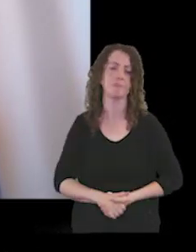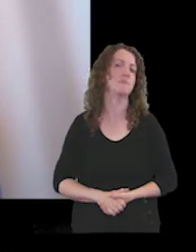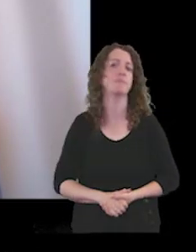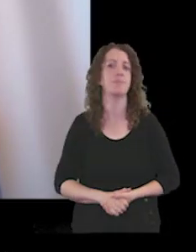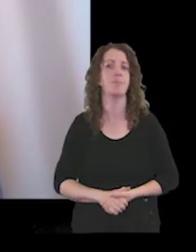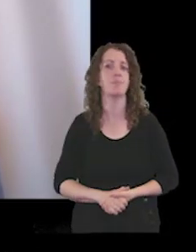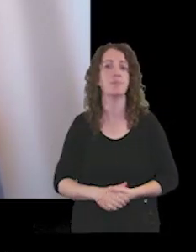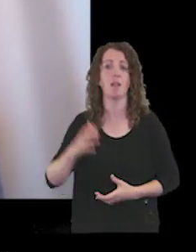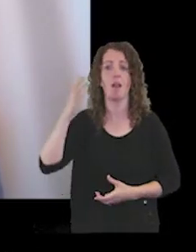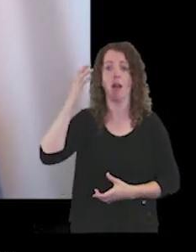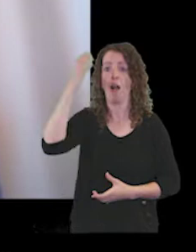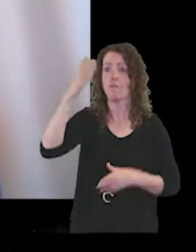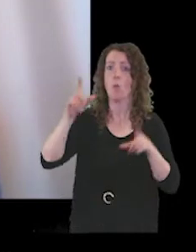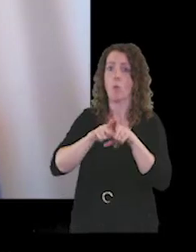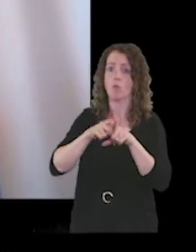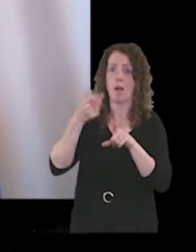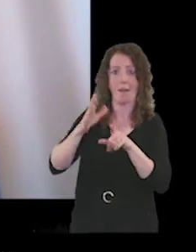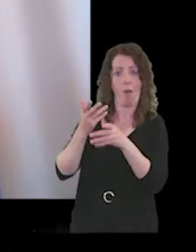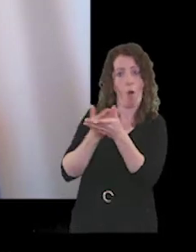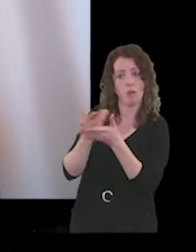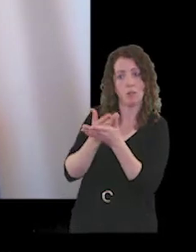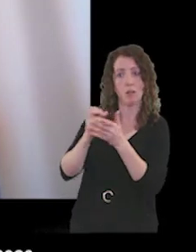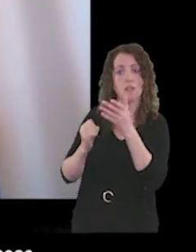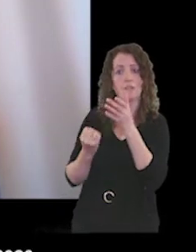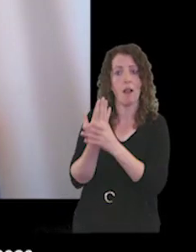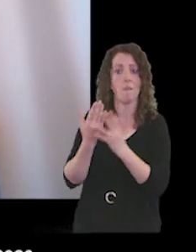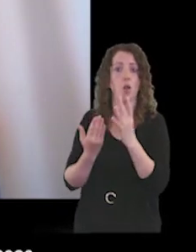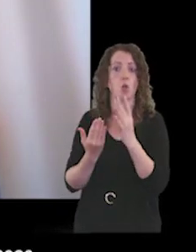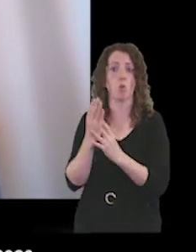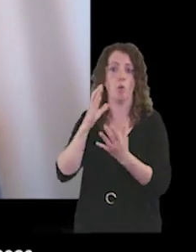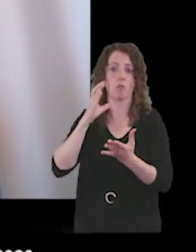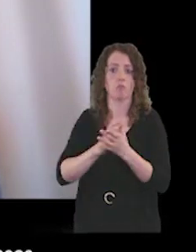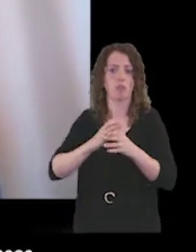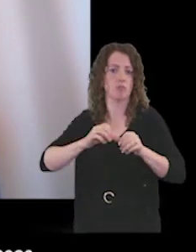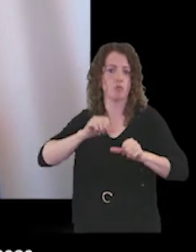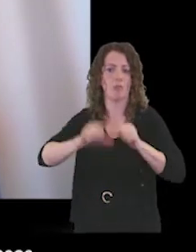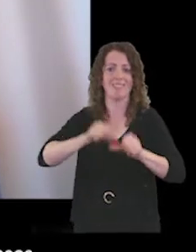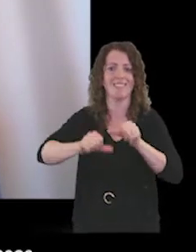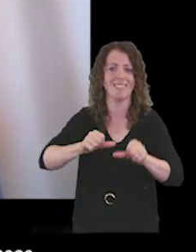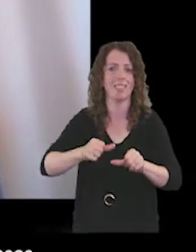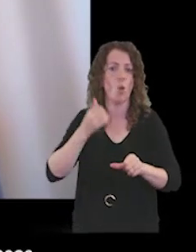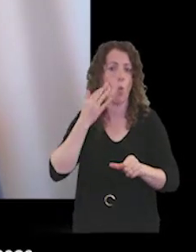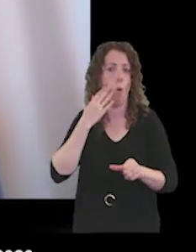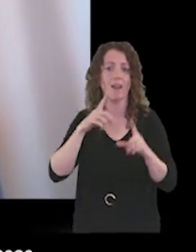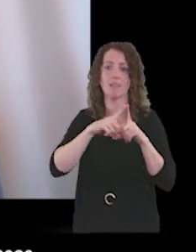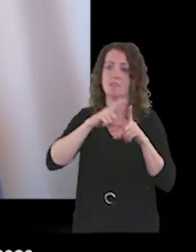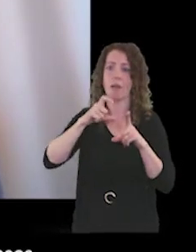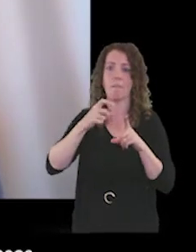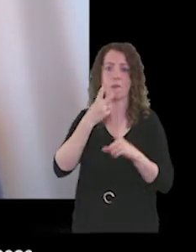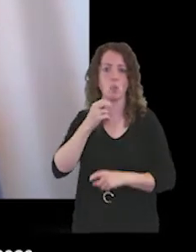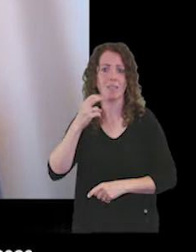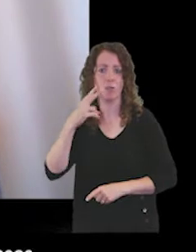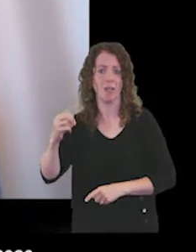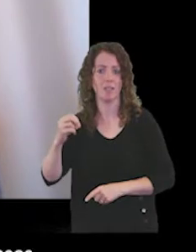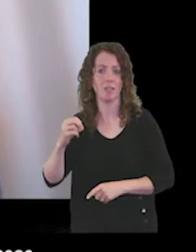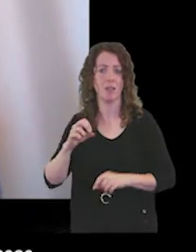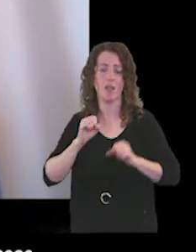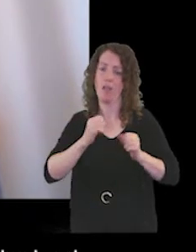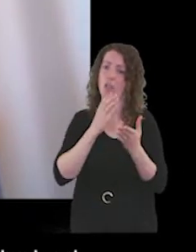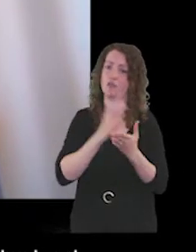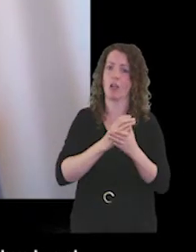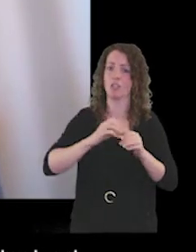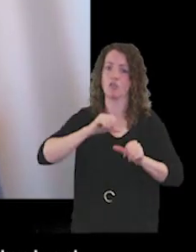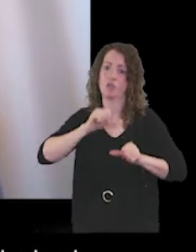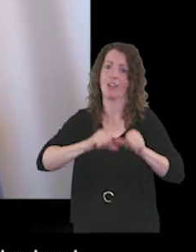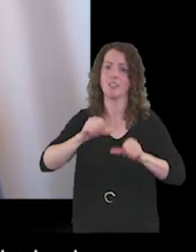Governors were also consulted on the development of new Trust Strategy in December 2020 and that Trust Strategy continued